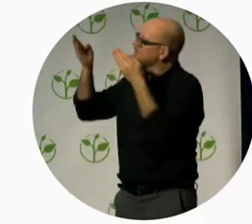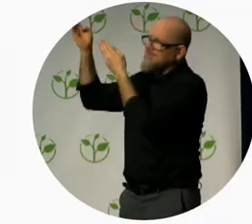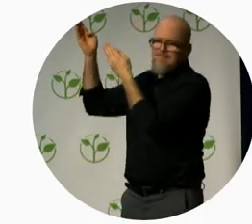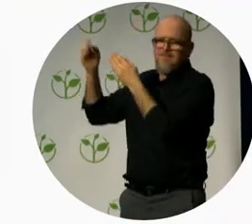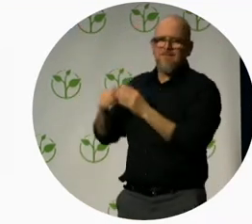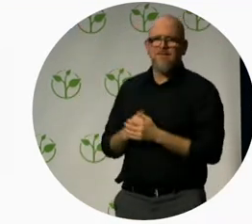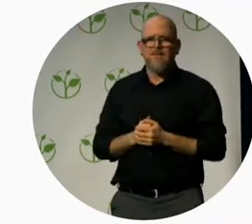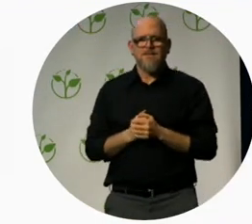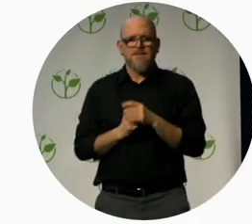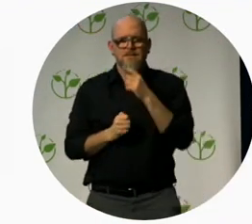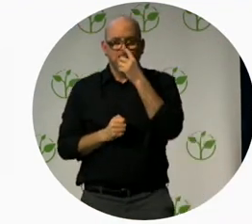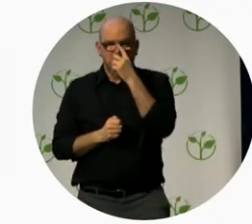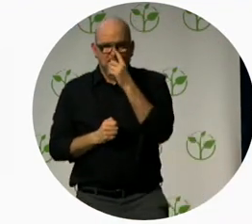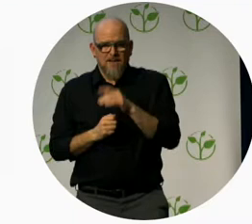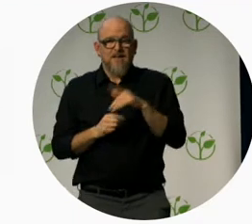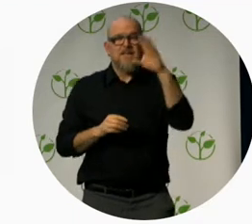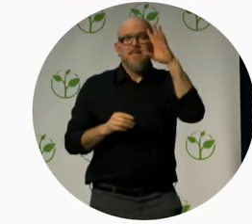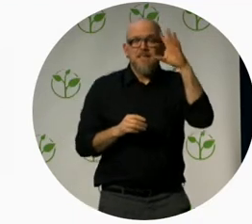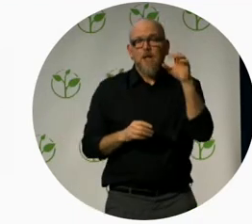Beware, it has some profanity.